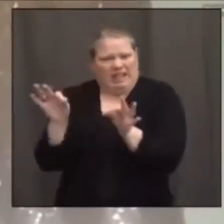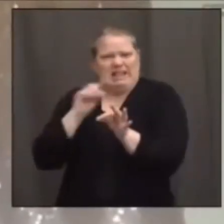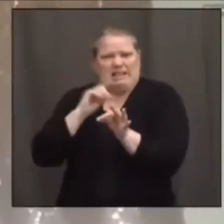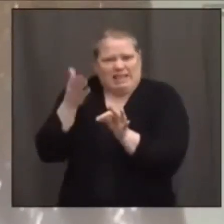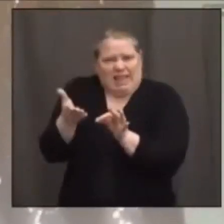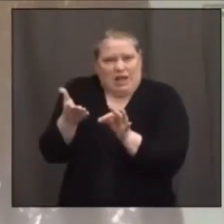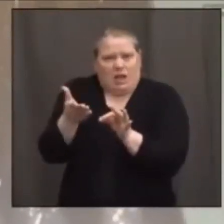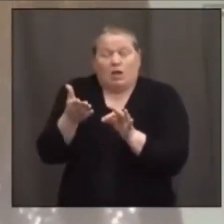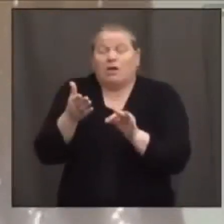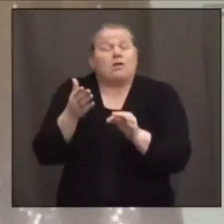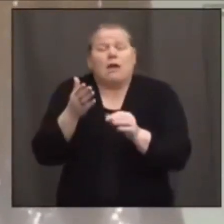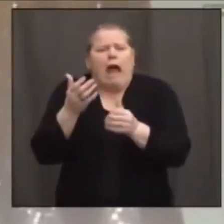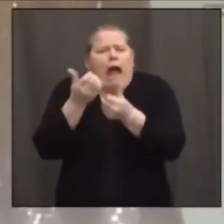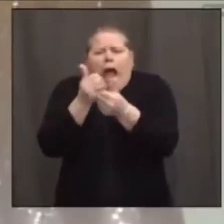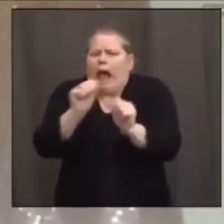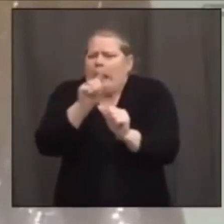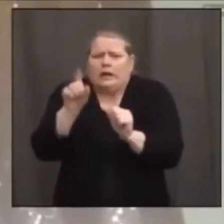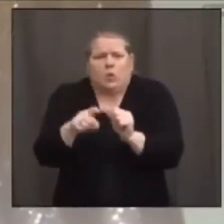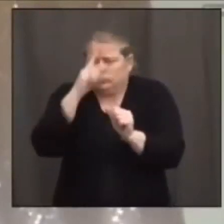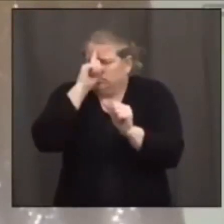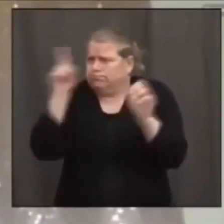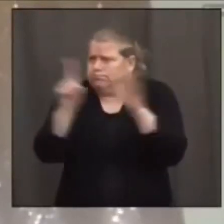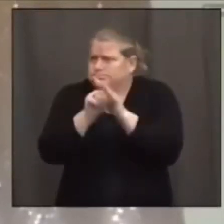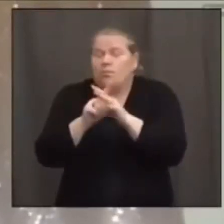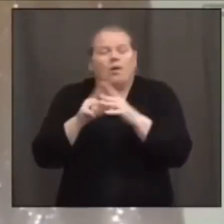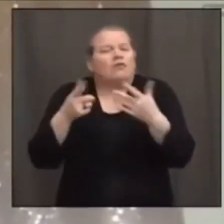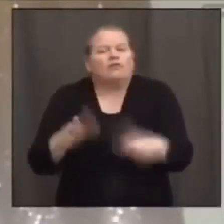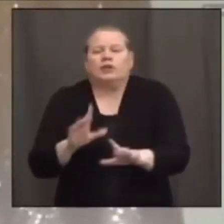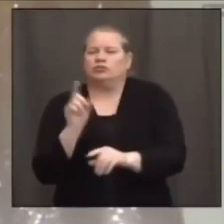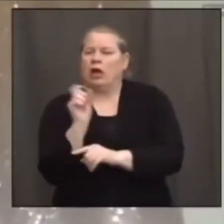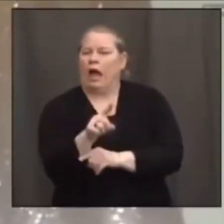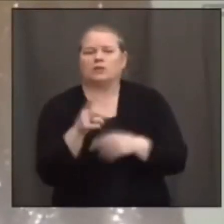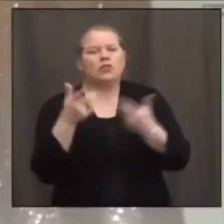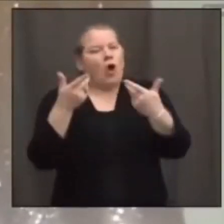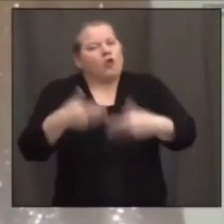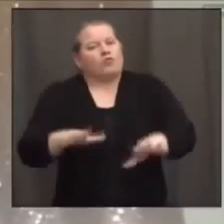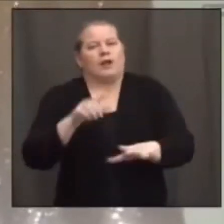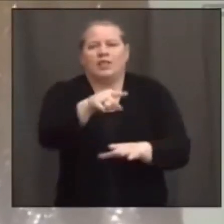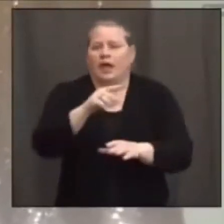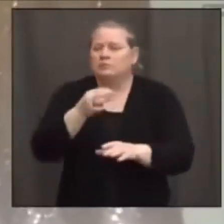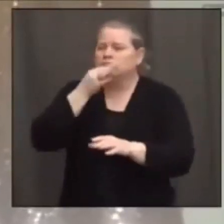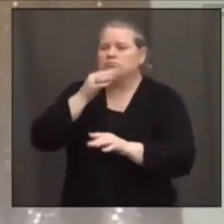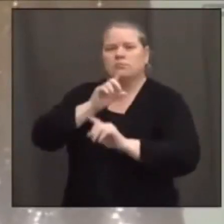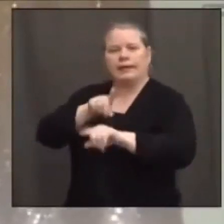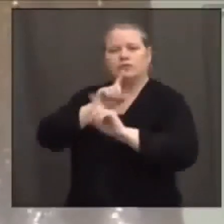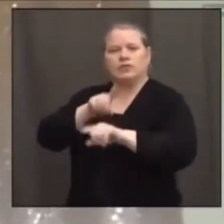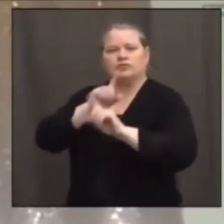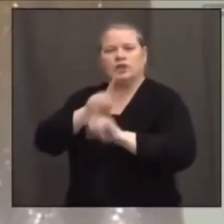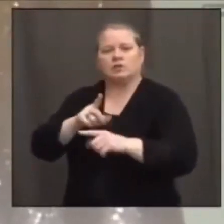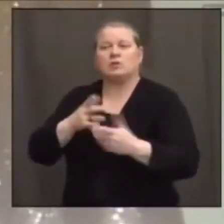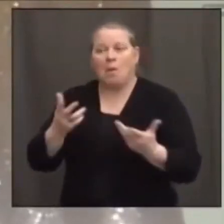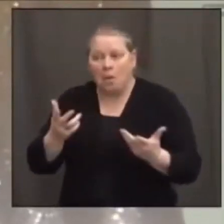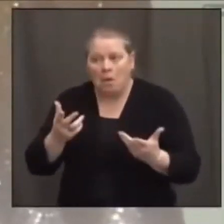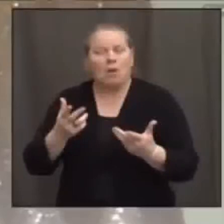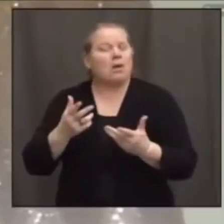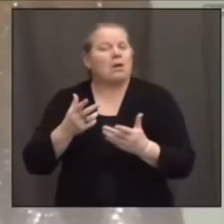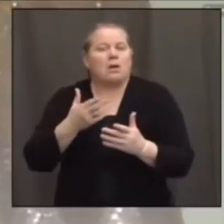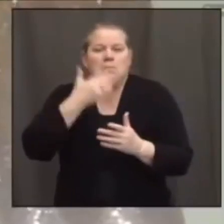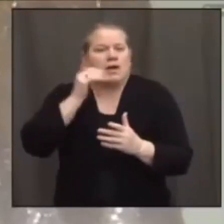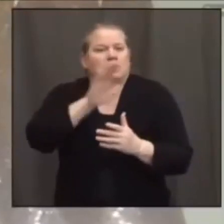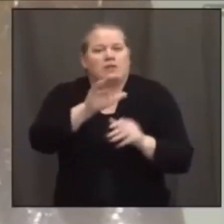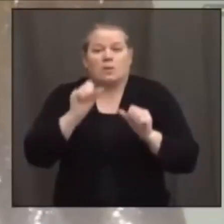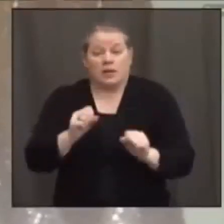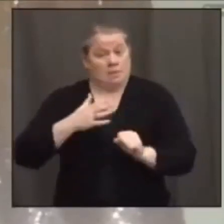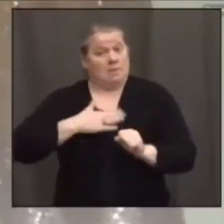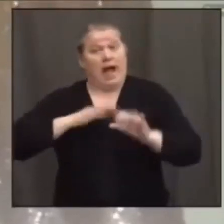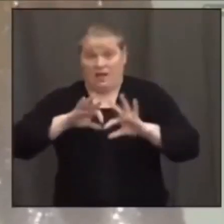asked of those medical experts and answered to the best of their ability, and it's certainly, I passed along some of the information to my family,